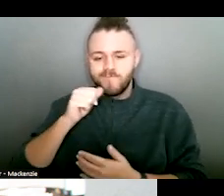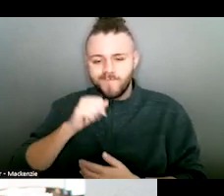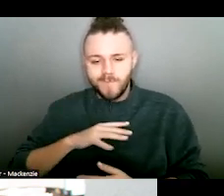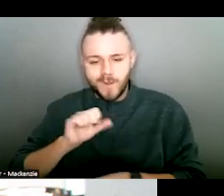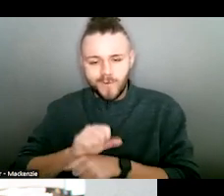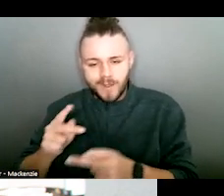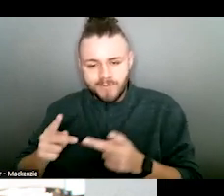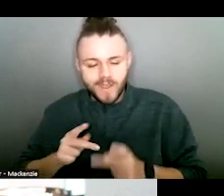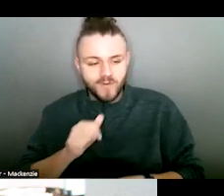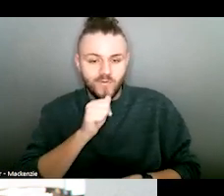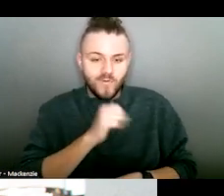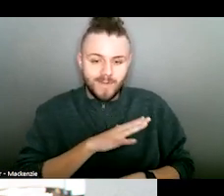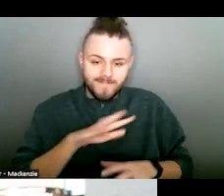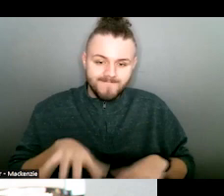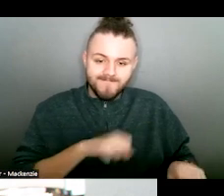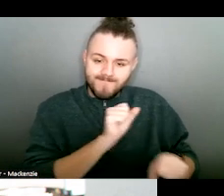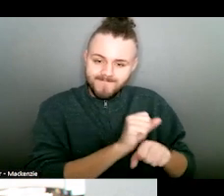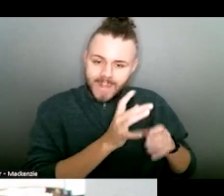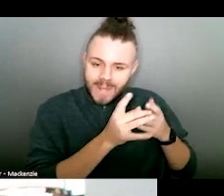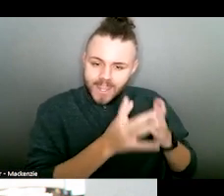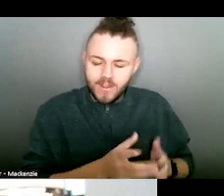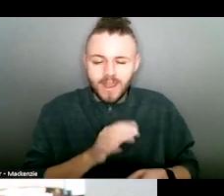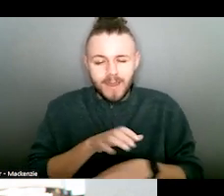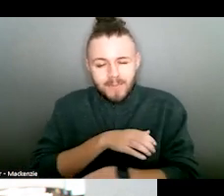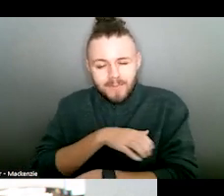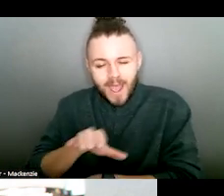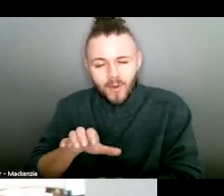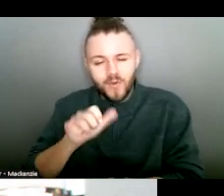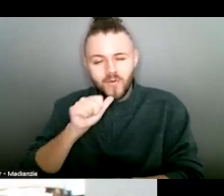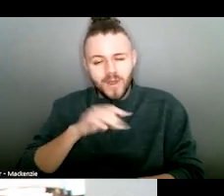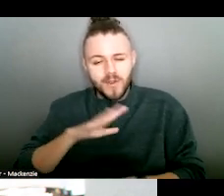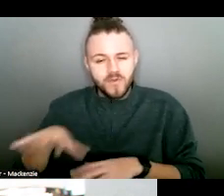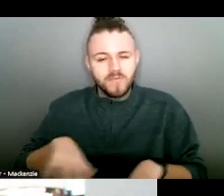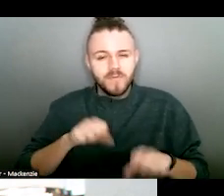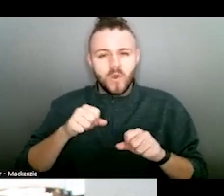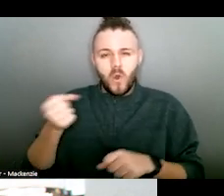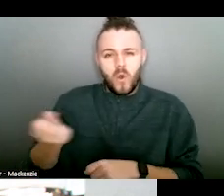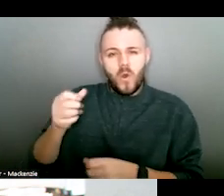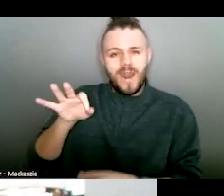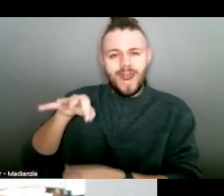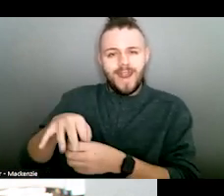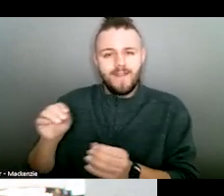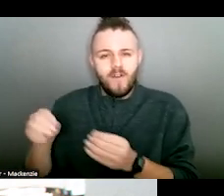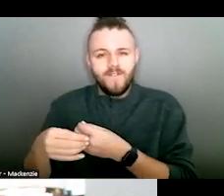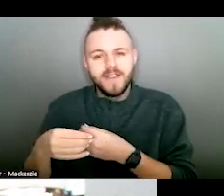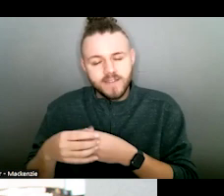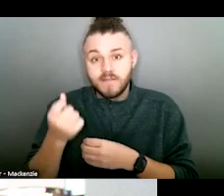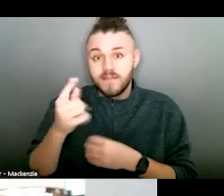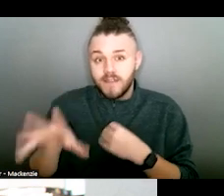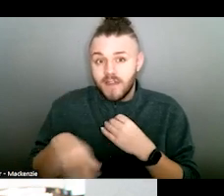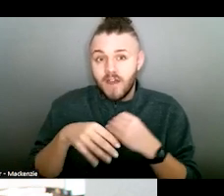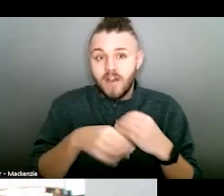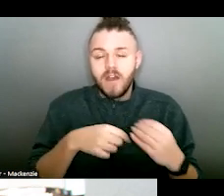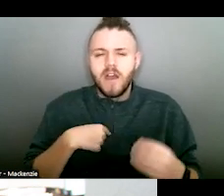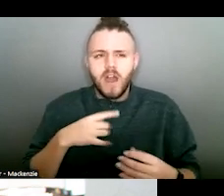workplace women entrepreneurs, as well as programs that empower women to seek and hold elective office. In addition, I